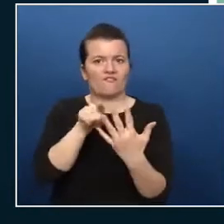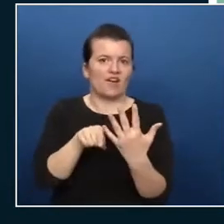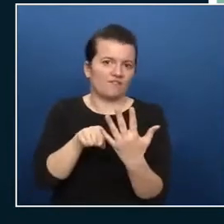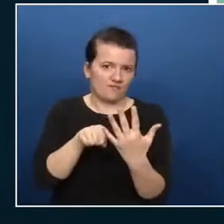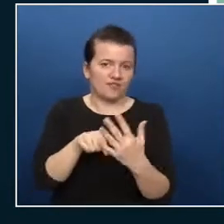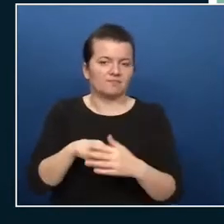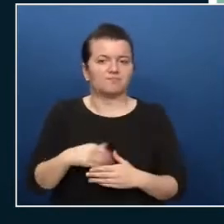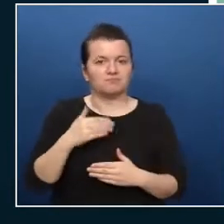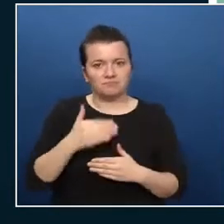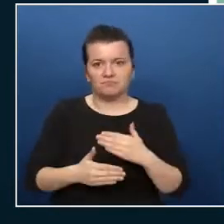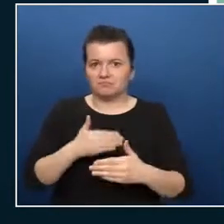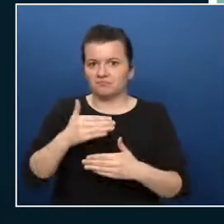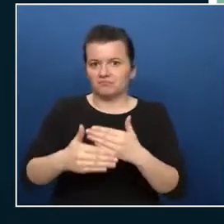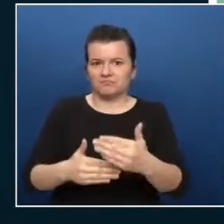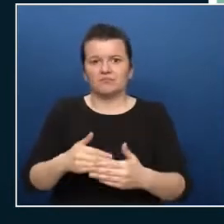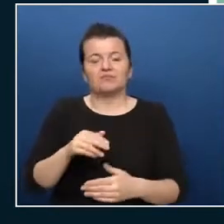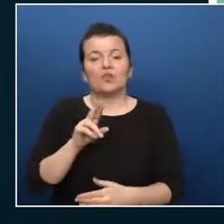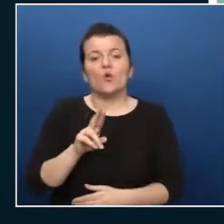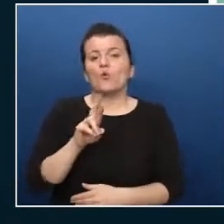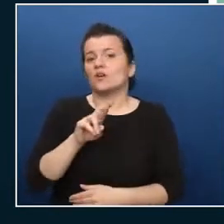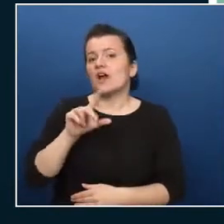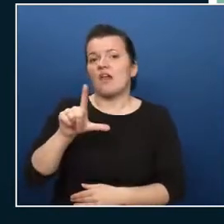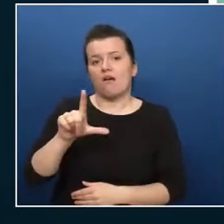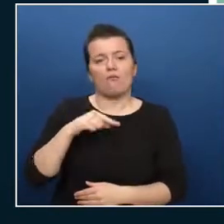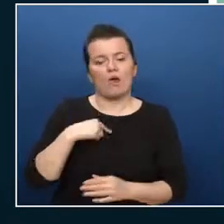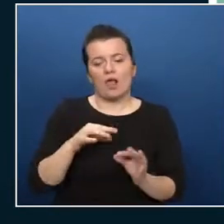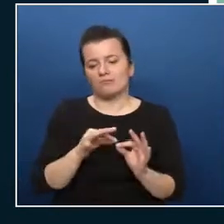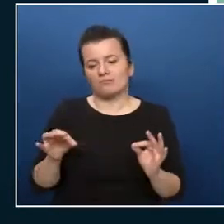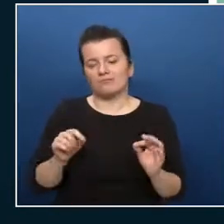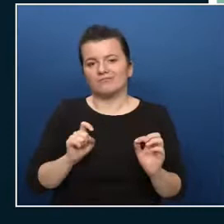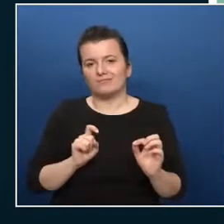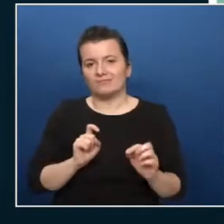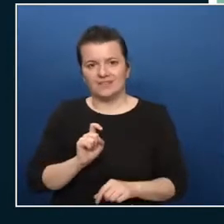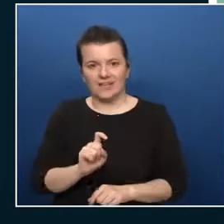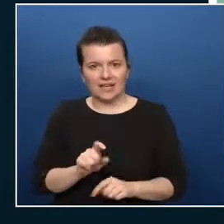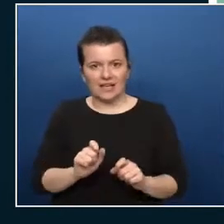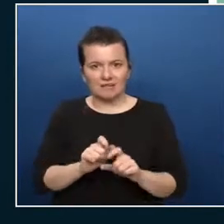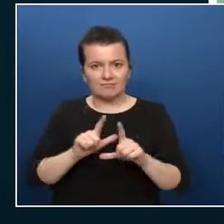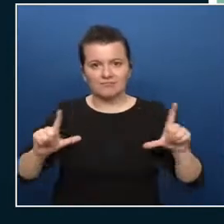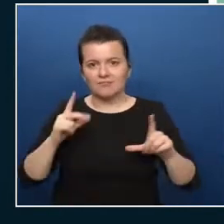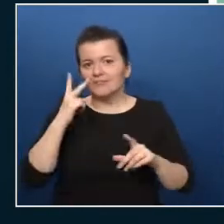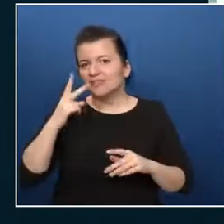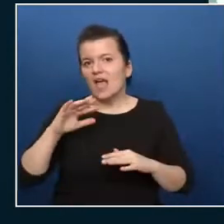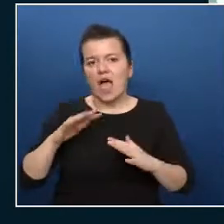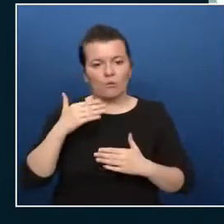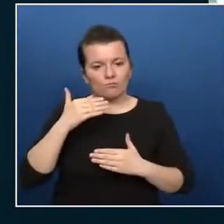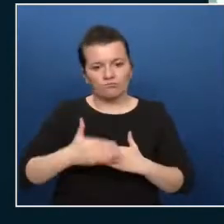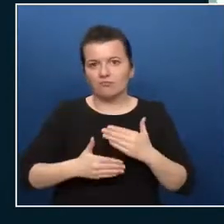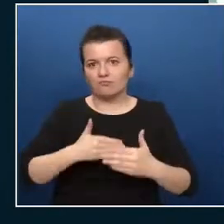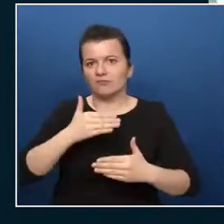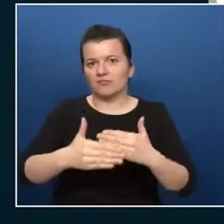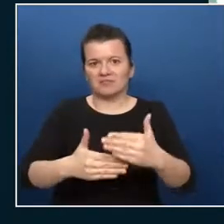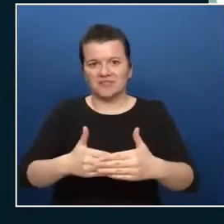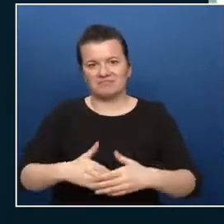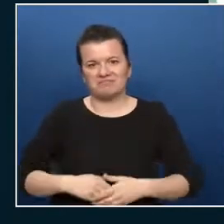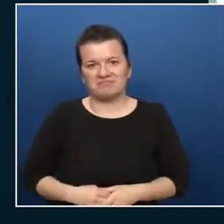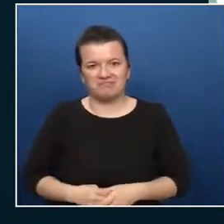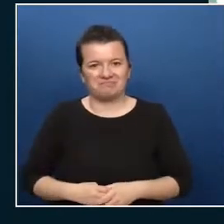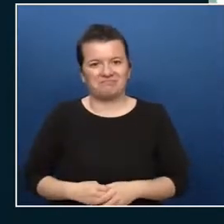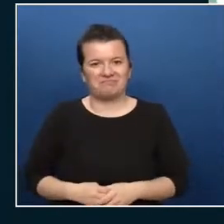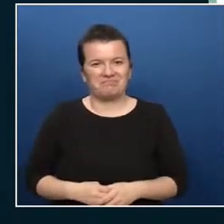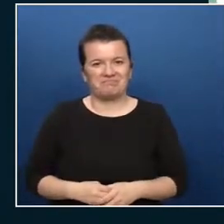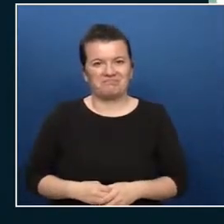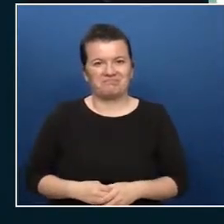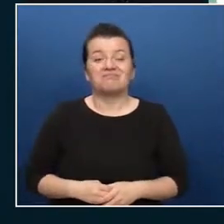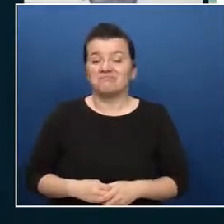series on Medium IT Next part of part of Linkit and yeah that was my presentation